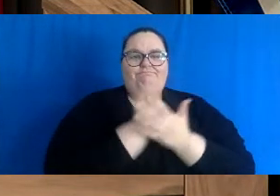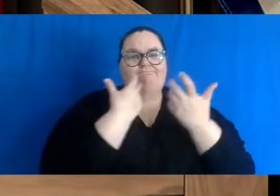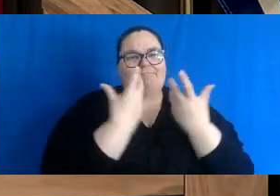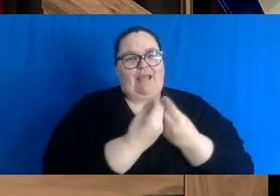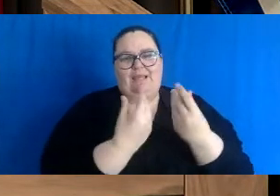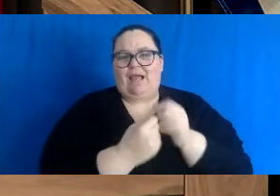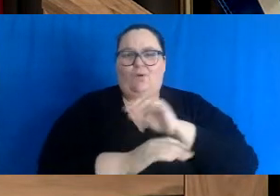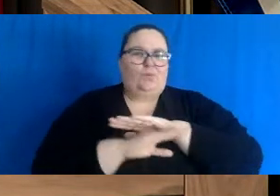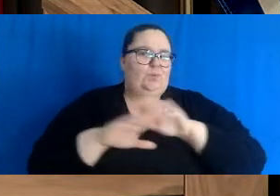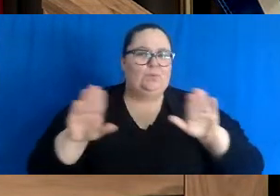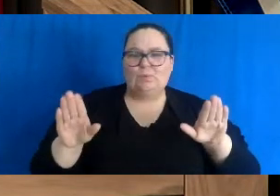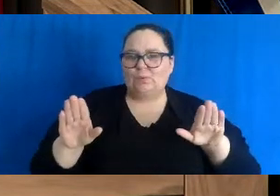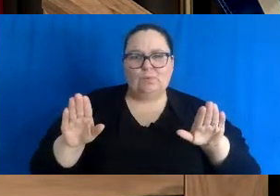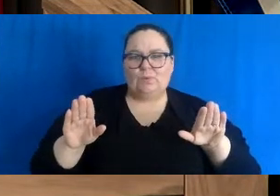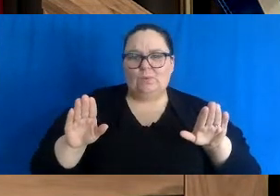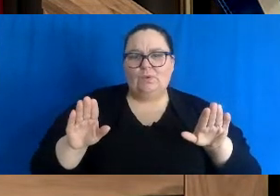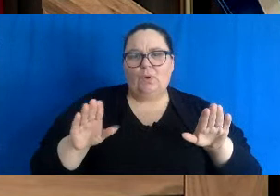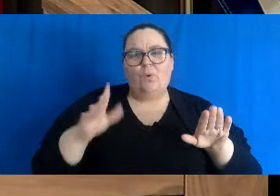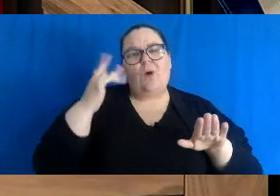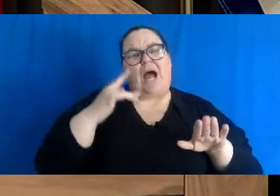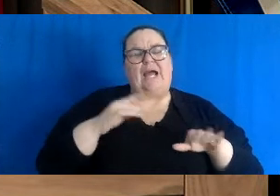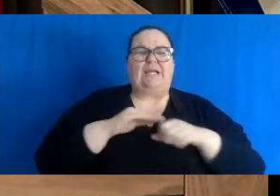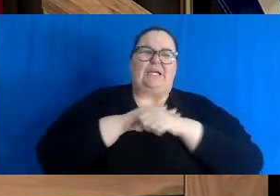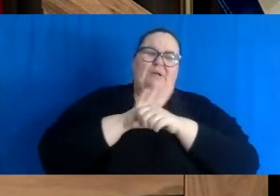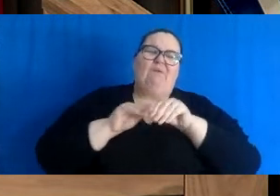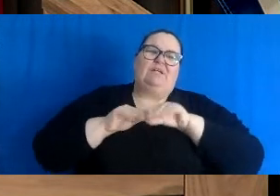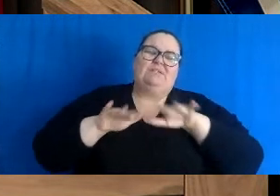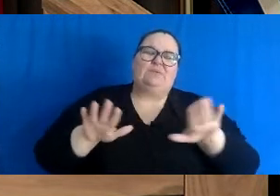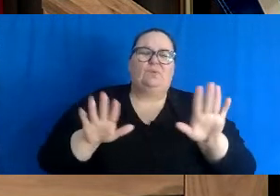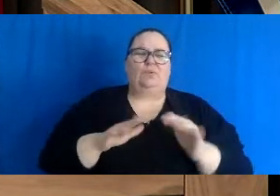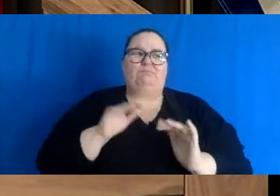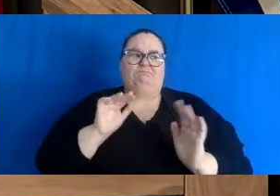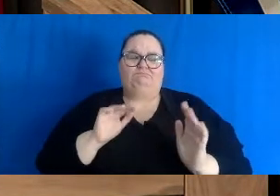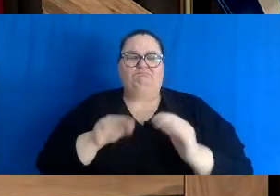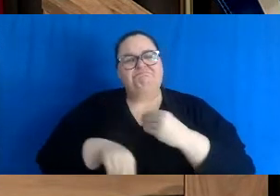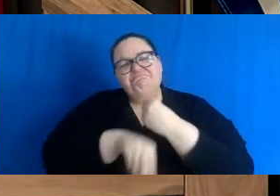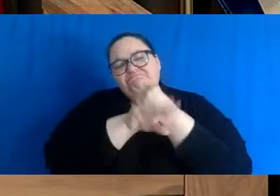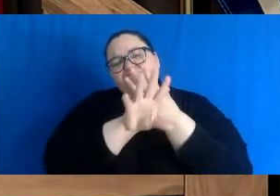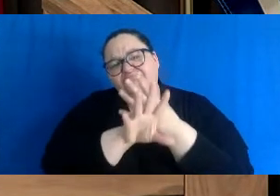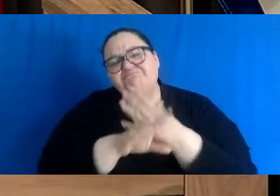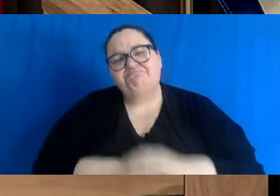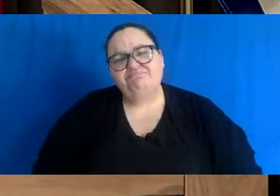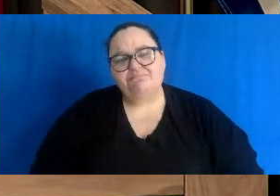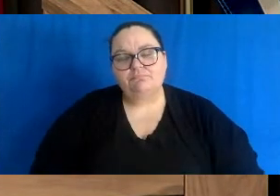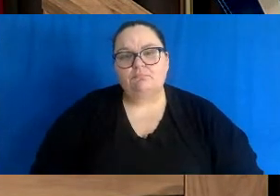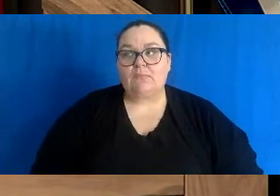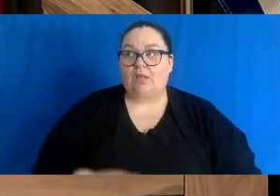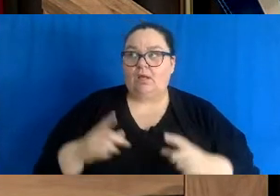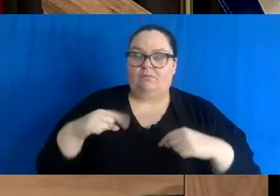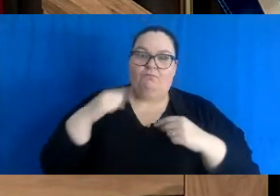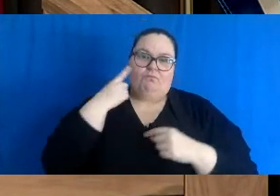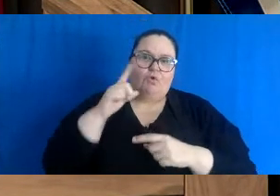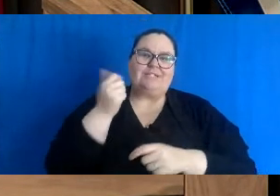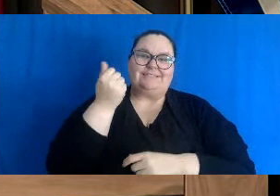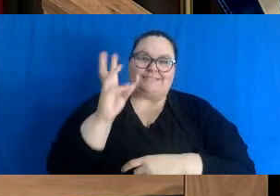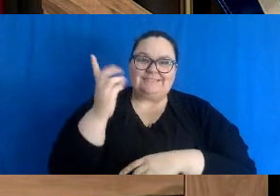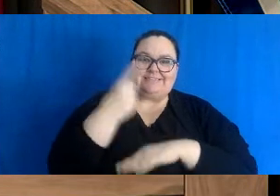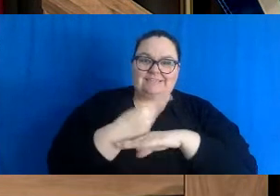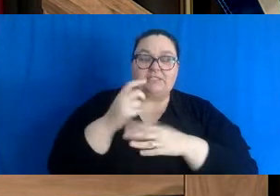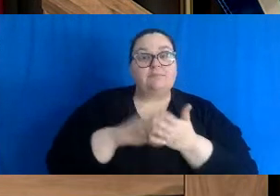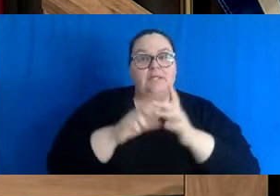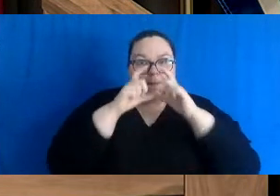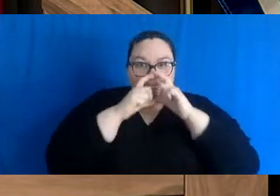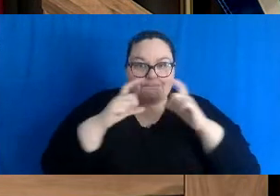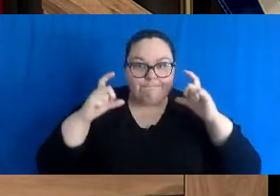asking for this all-out effort over these coming 16 days. This includes wearing a mask, maintaining